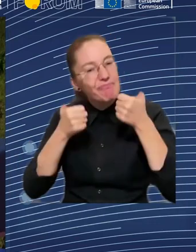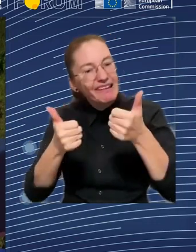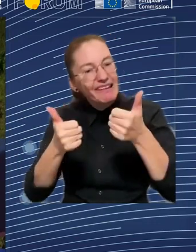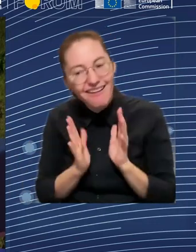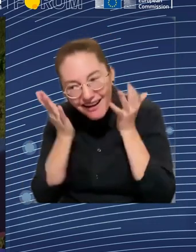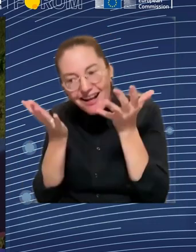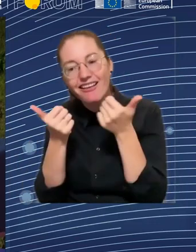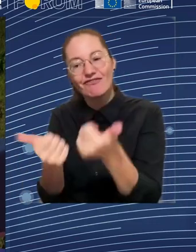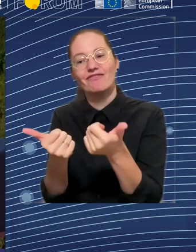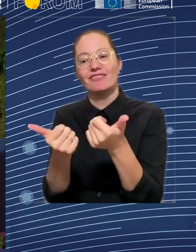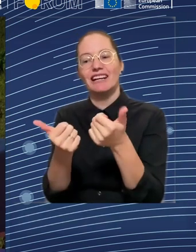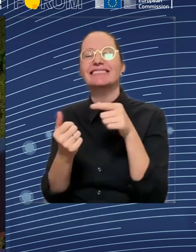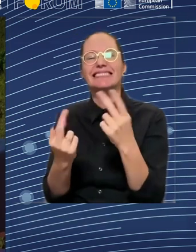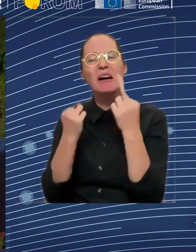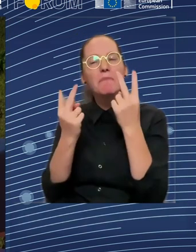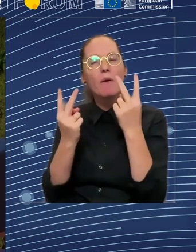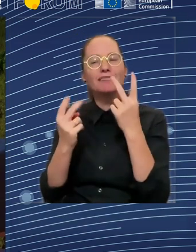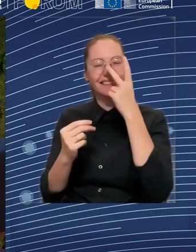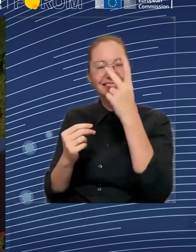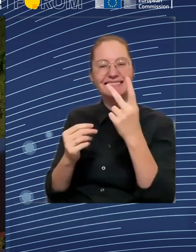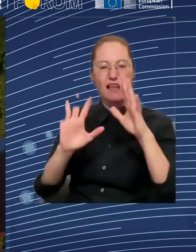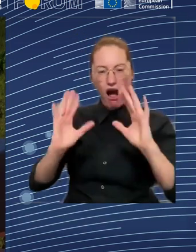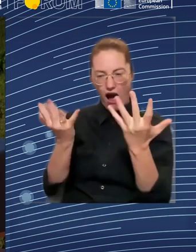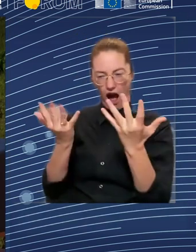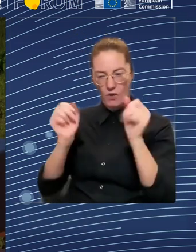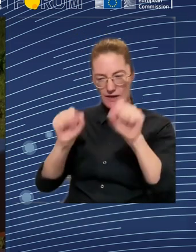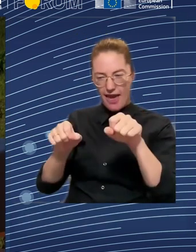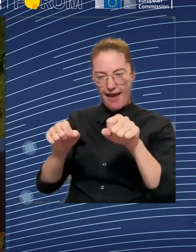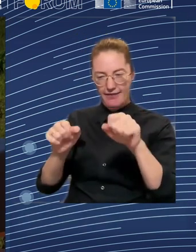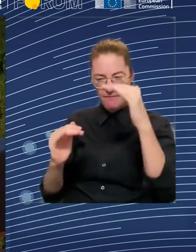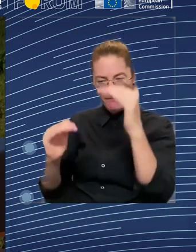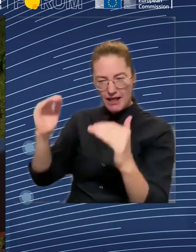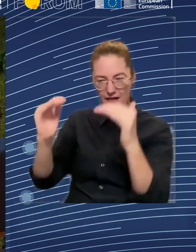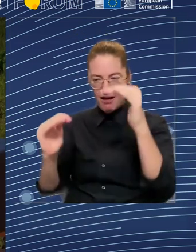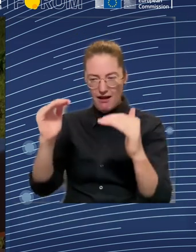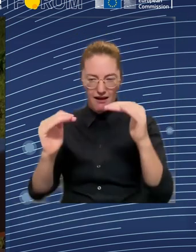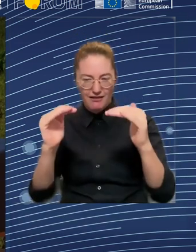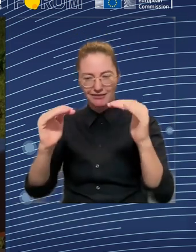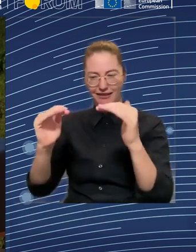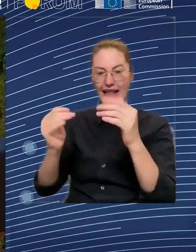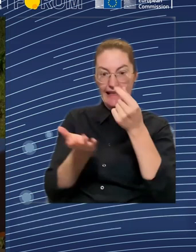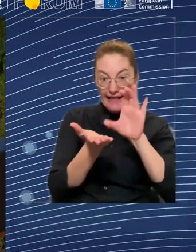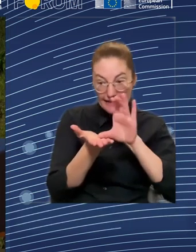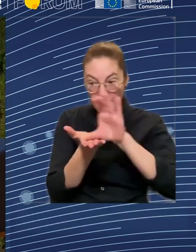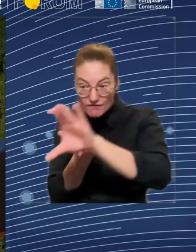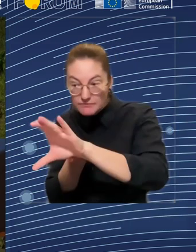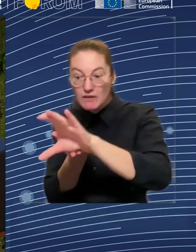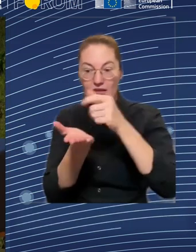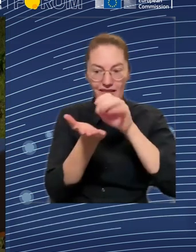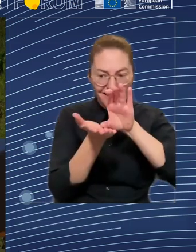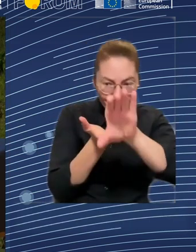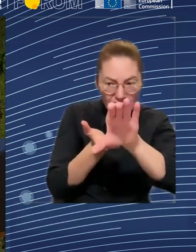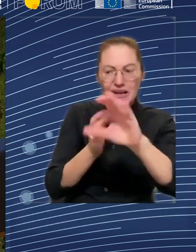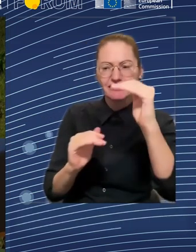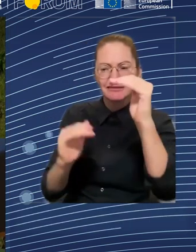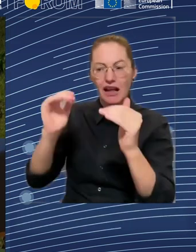not only thinking about, you know, conflicting spending, but how to think long term, not to